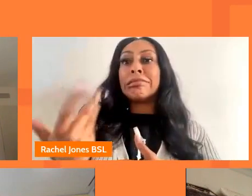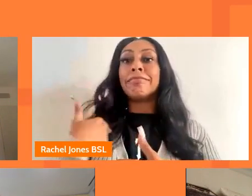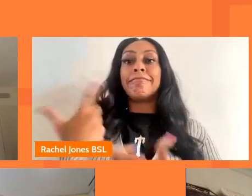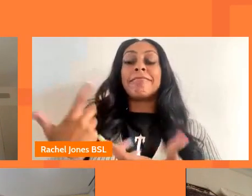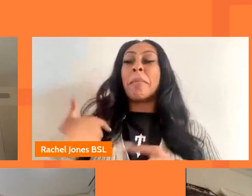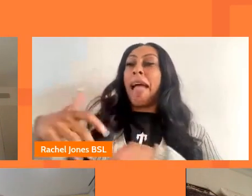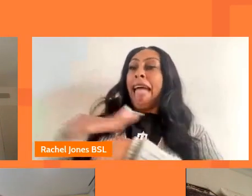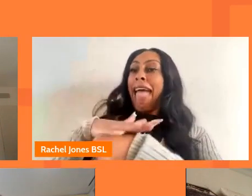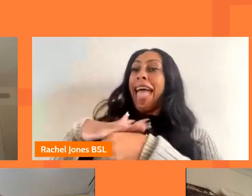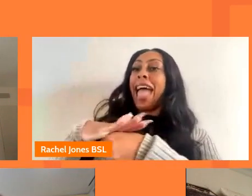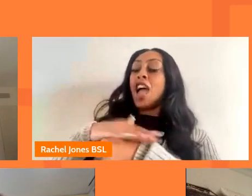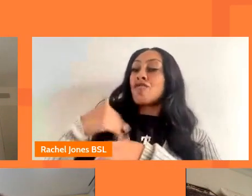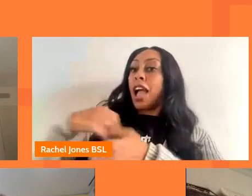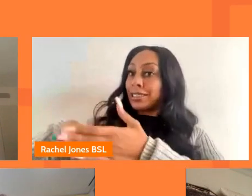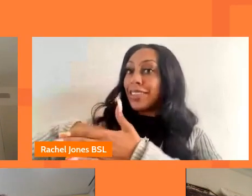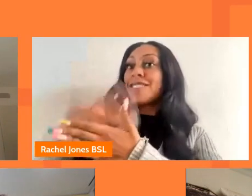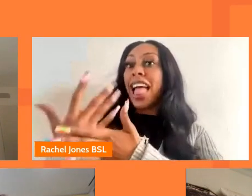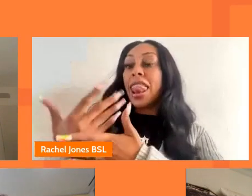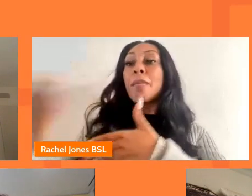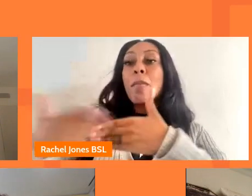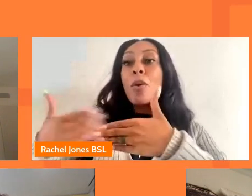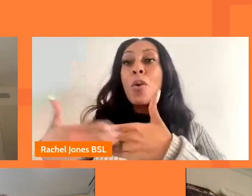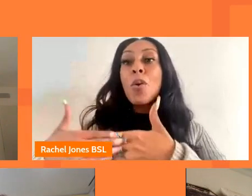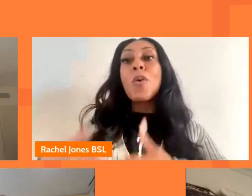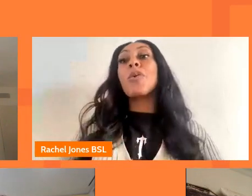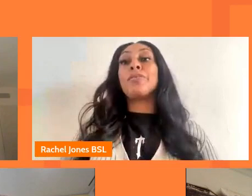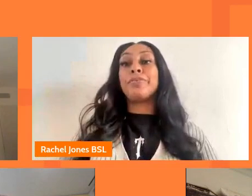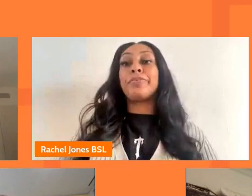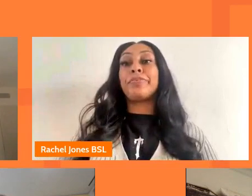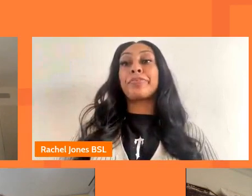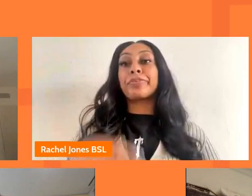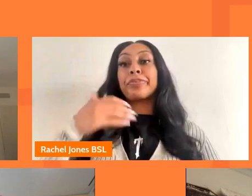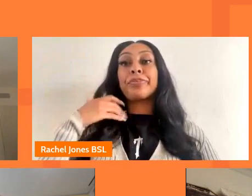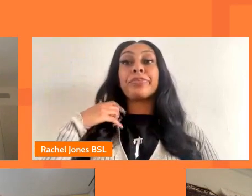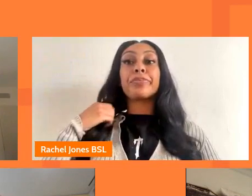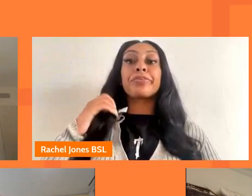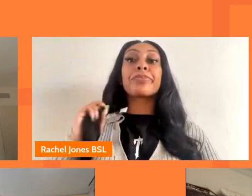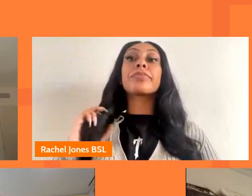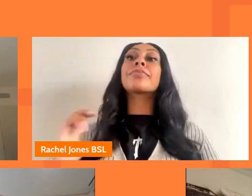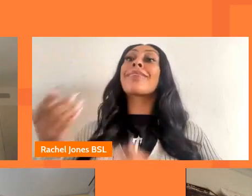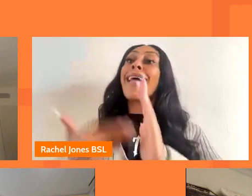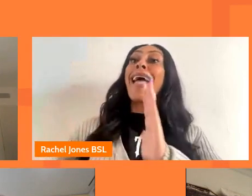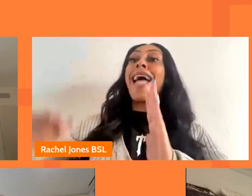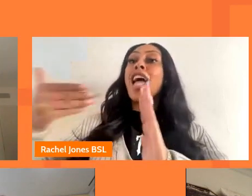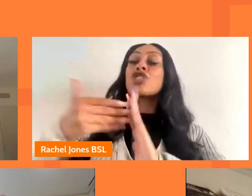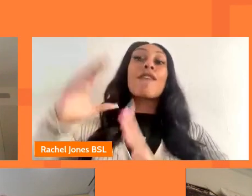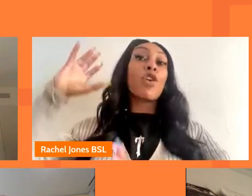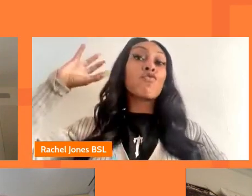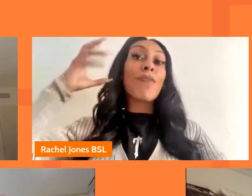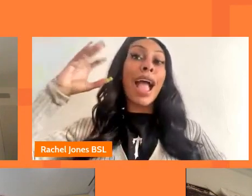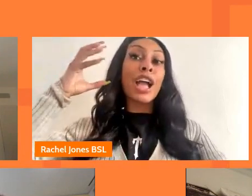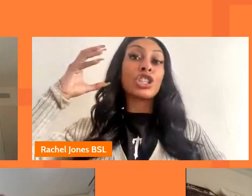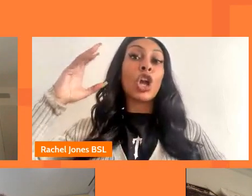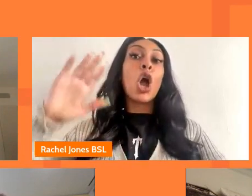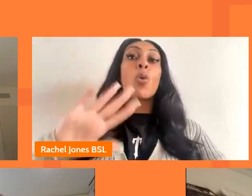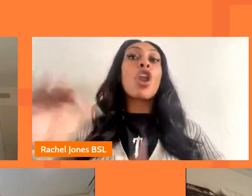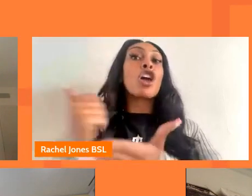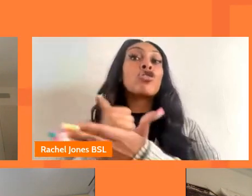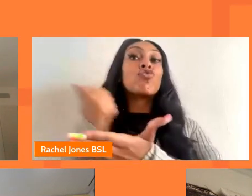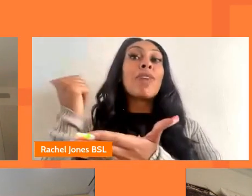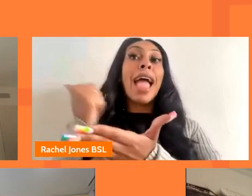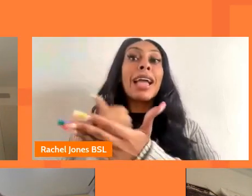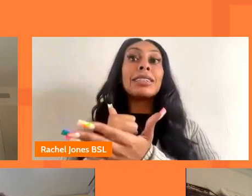area i've got to develop um i think there's an additional point for radio which is that radio is not great at the epic